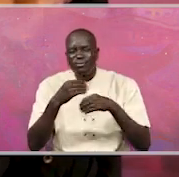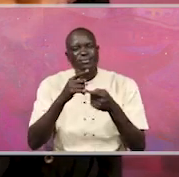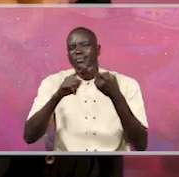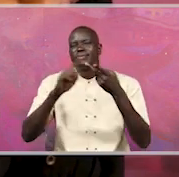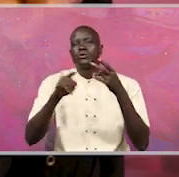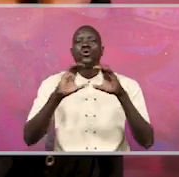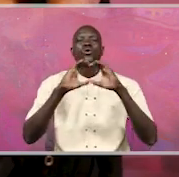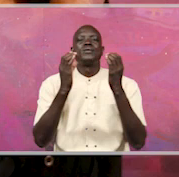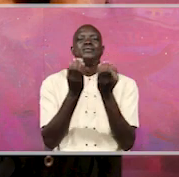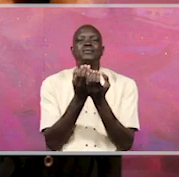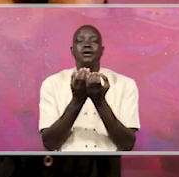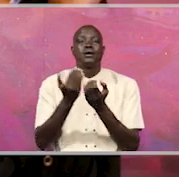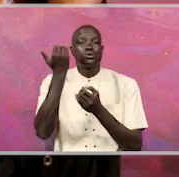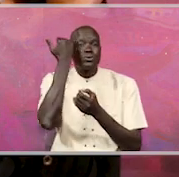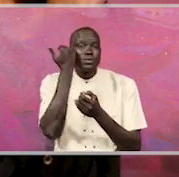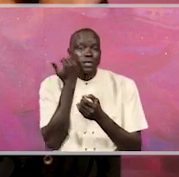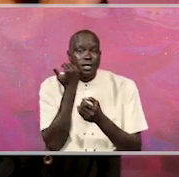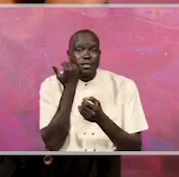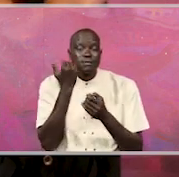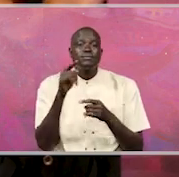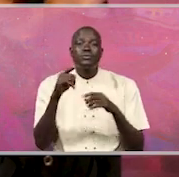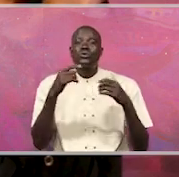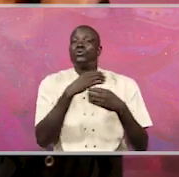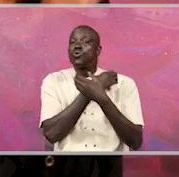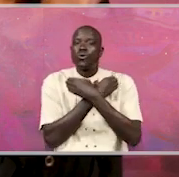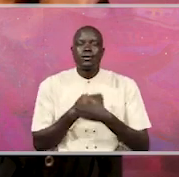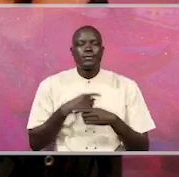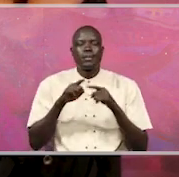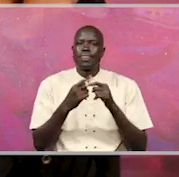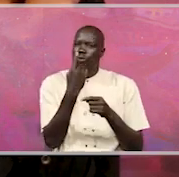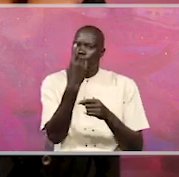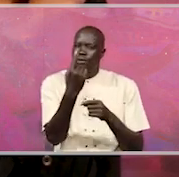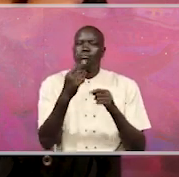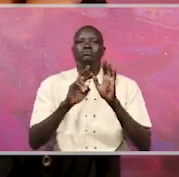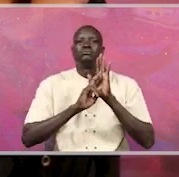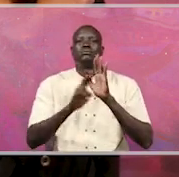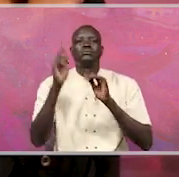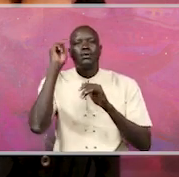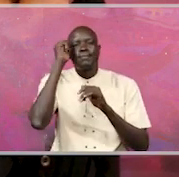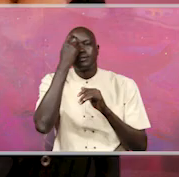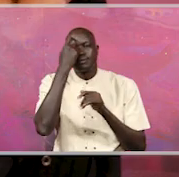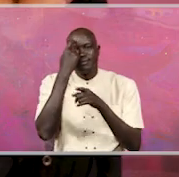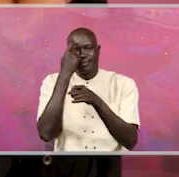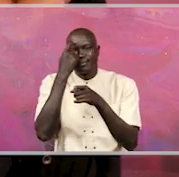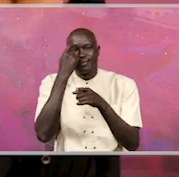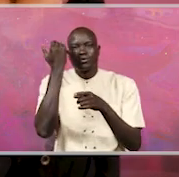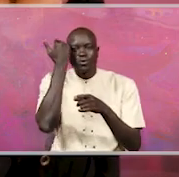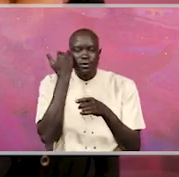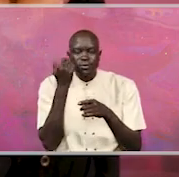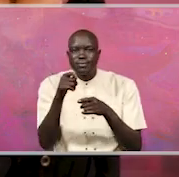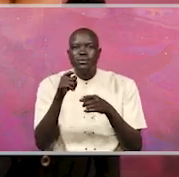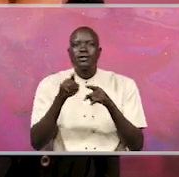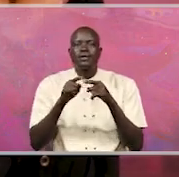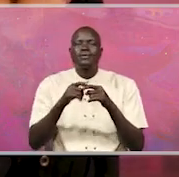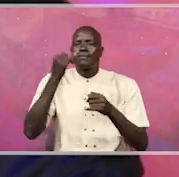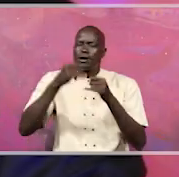of the community, the judiciary is not there. The judiciary is one arm of government which is fed in at the